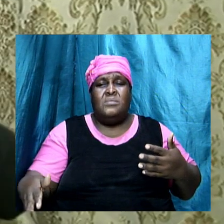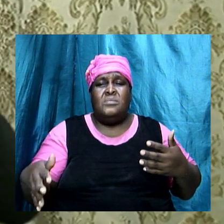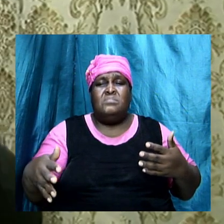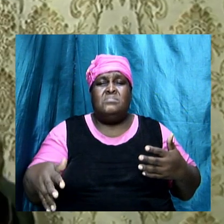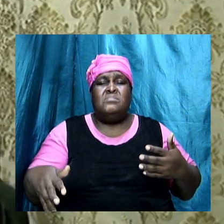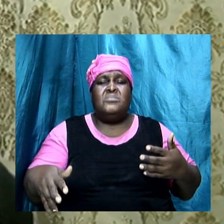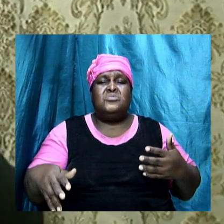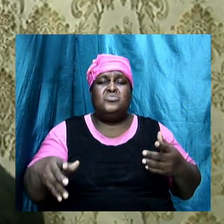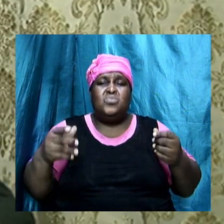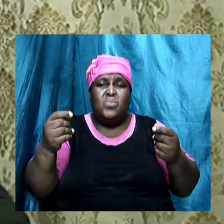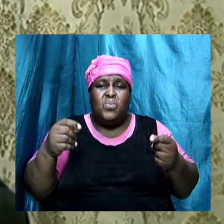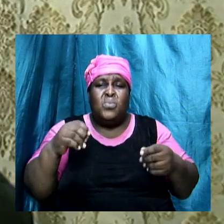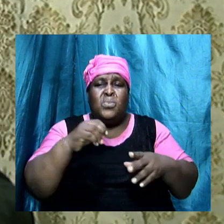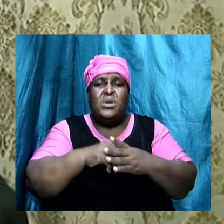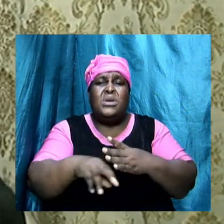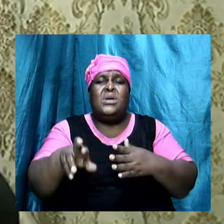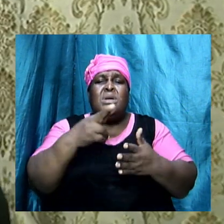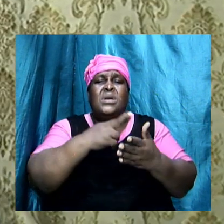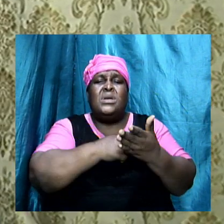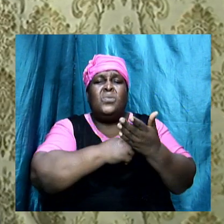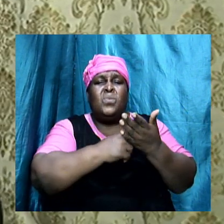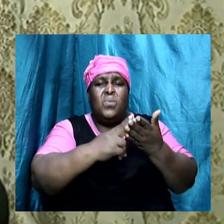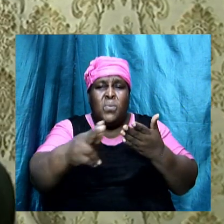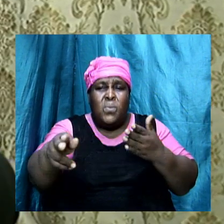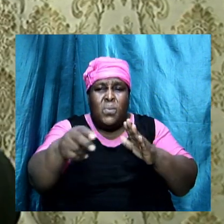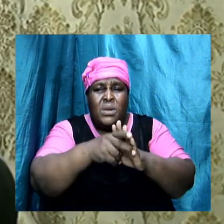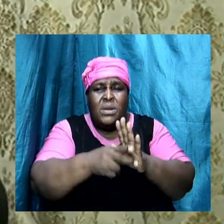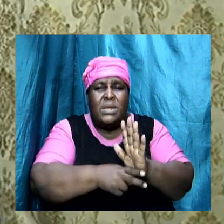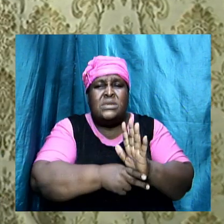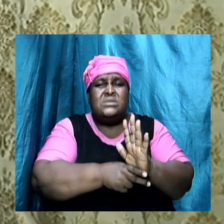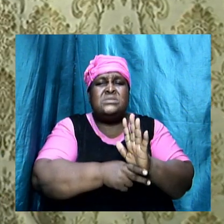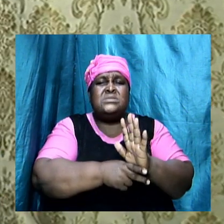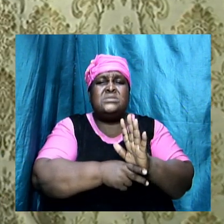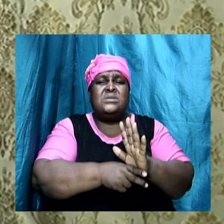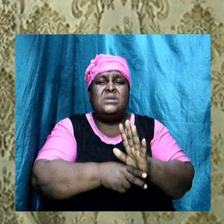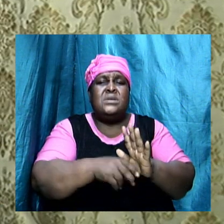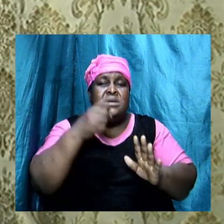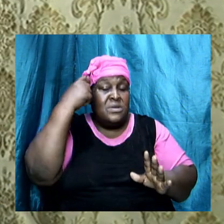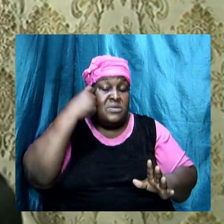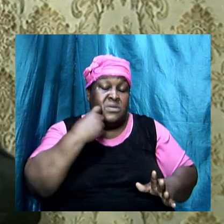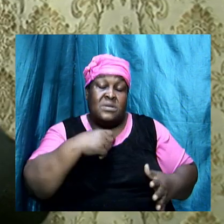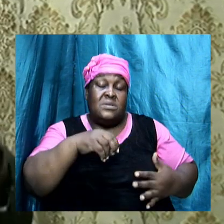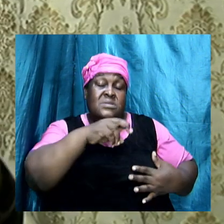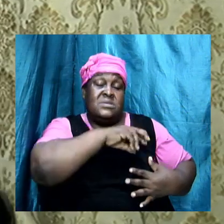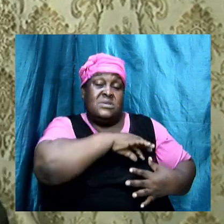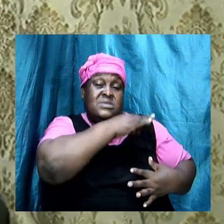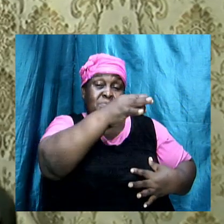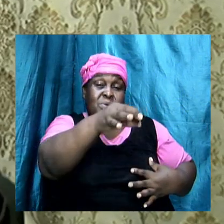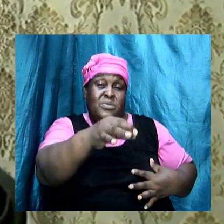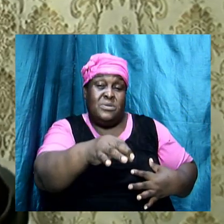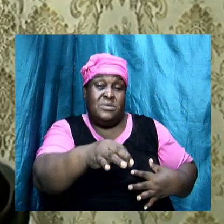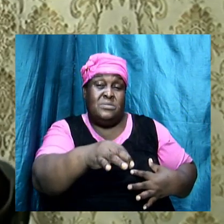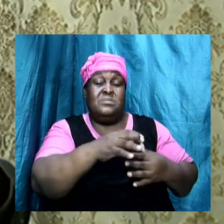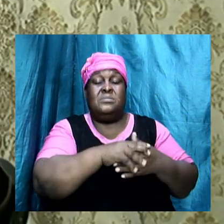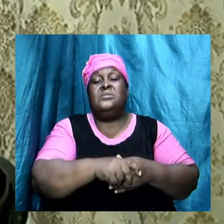So young men, I call upon you because you are strong. And these are you in spirit. Look here, they are operating